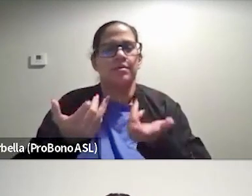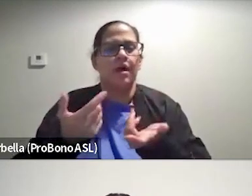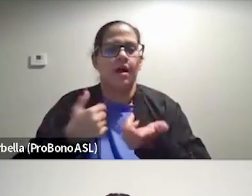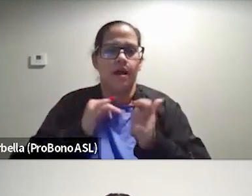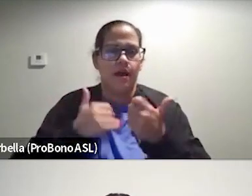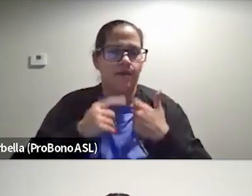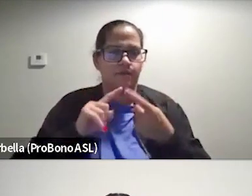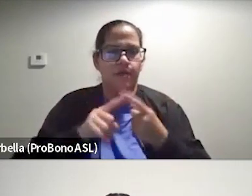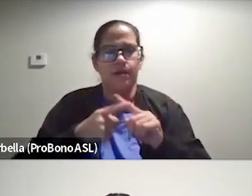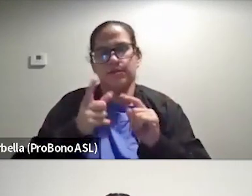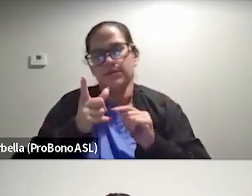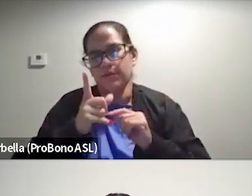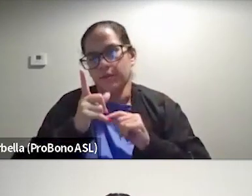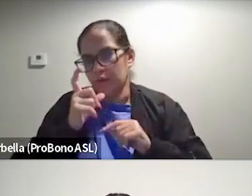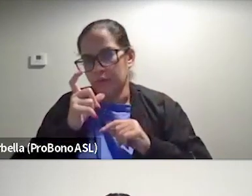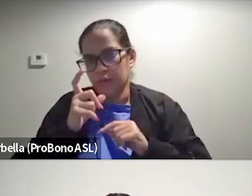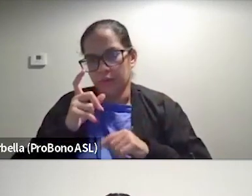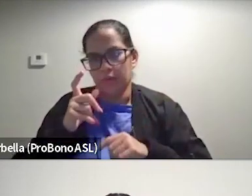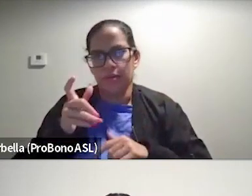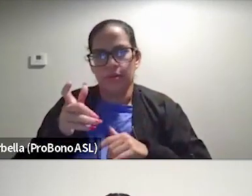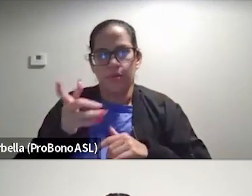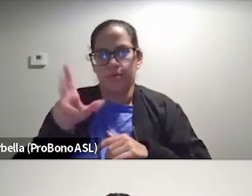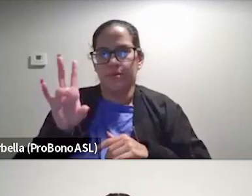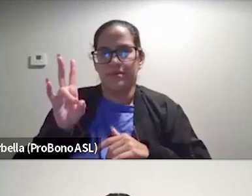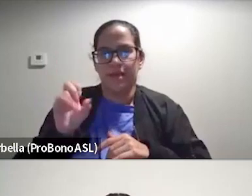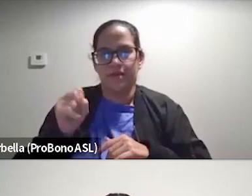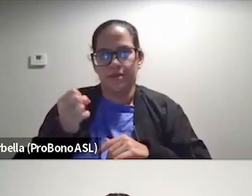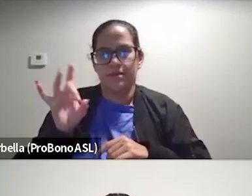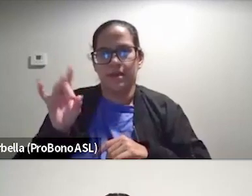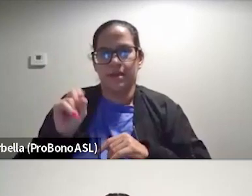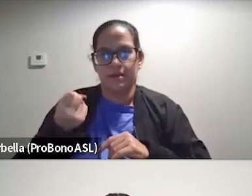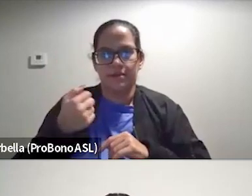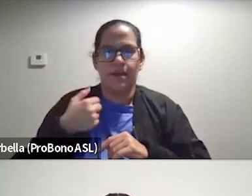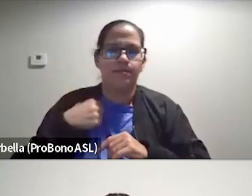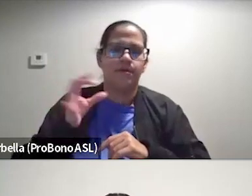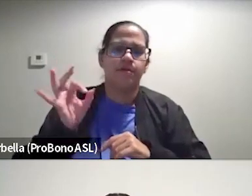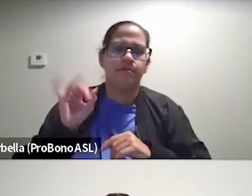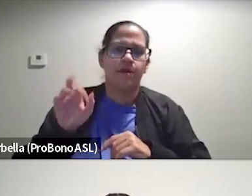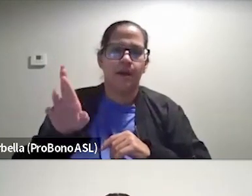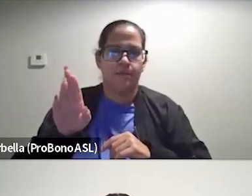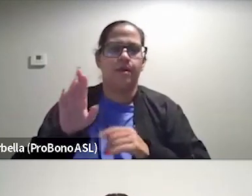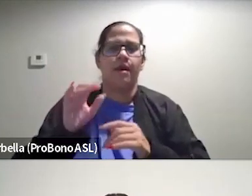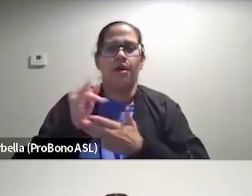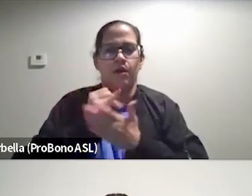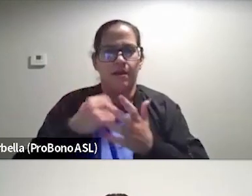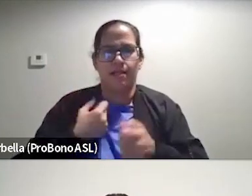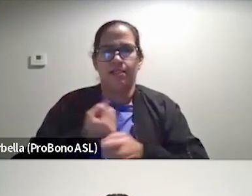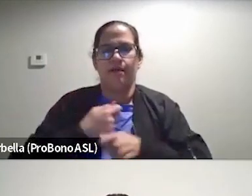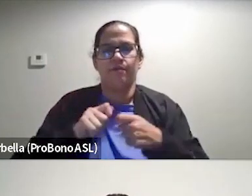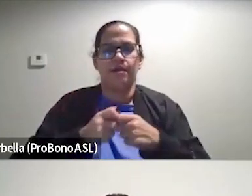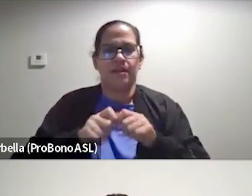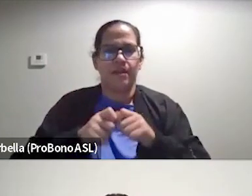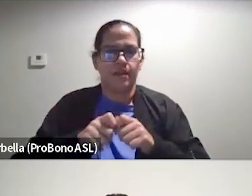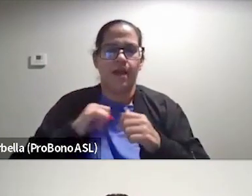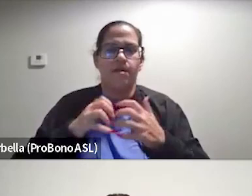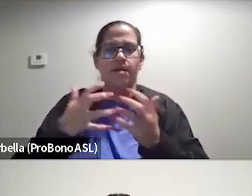friends who are, um, you know, in their seventies or eighties. I'm a fiber artist. I love to knit. So I have a lot of older, you